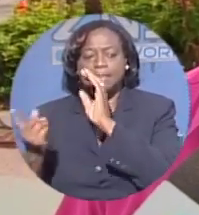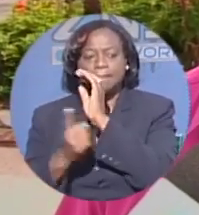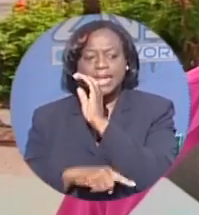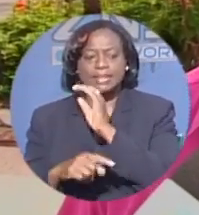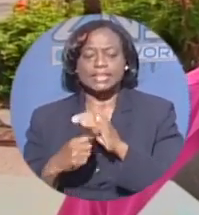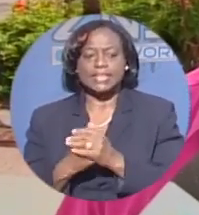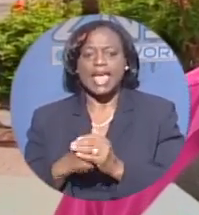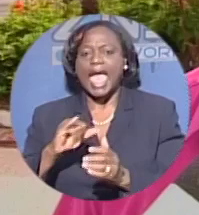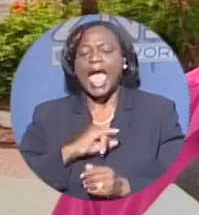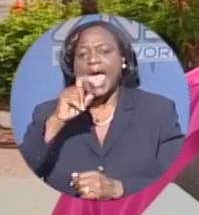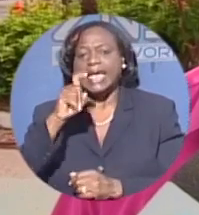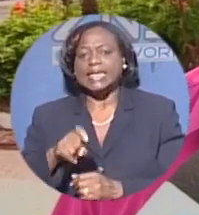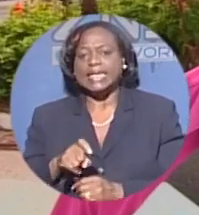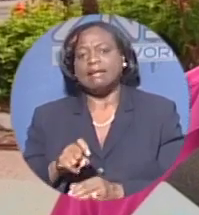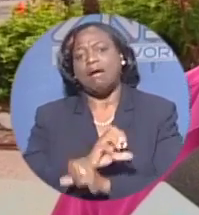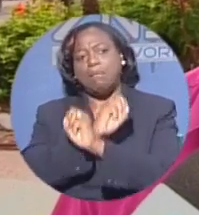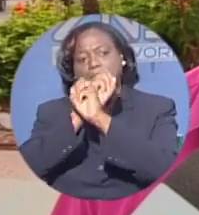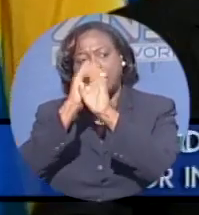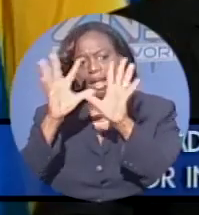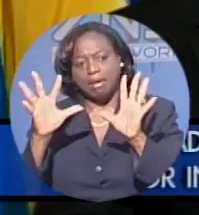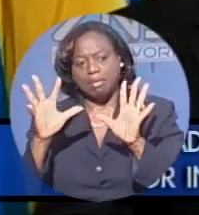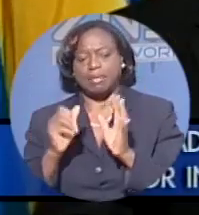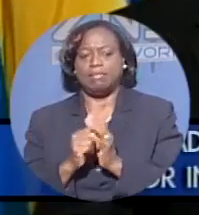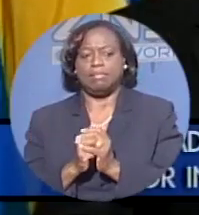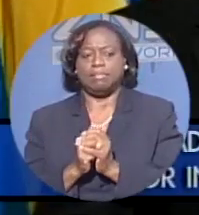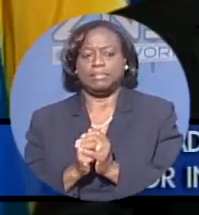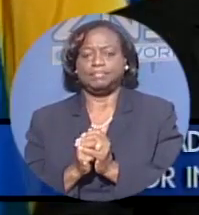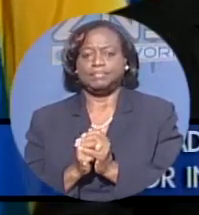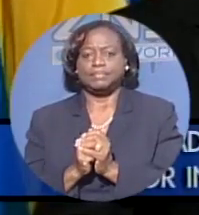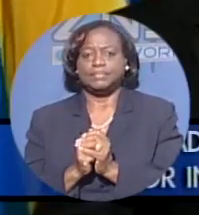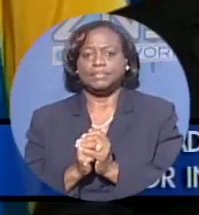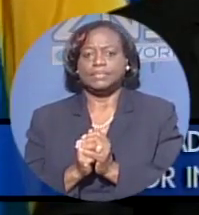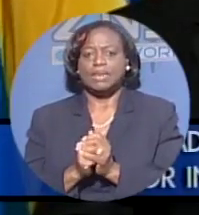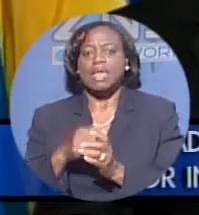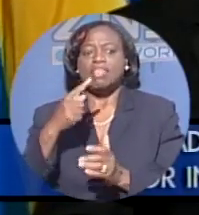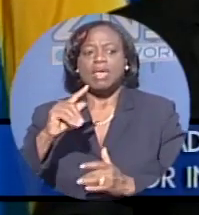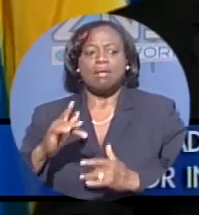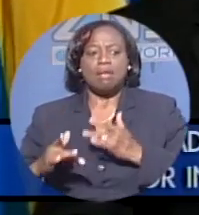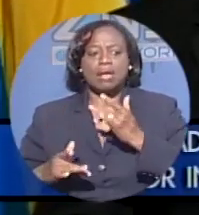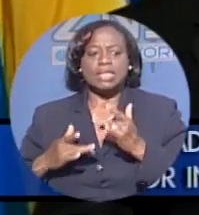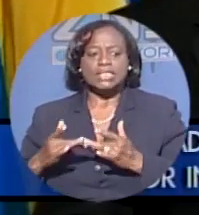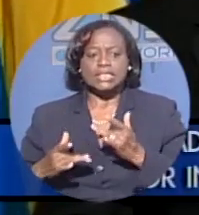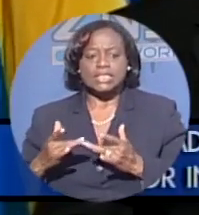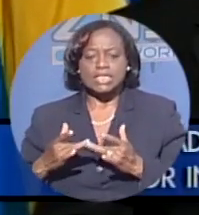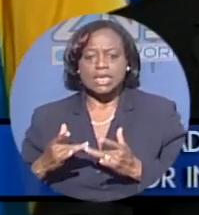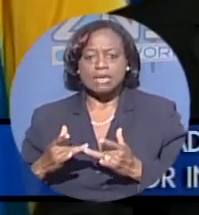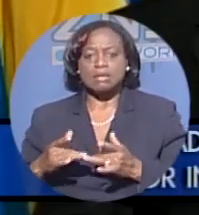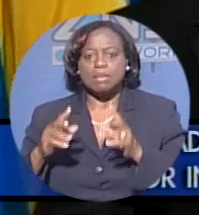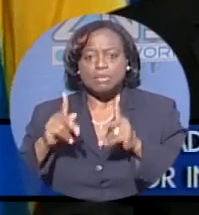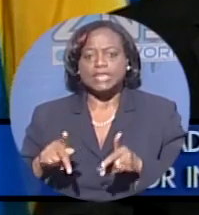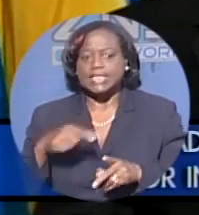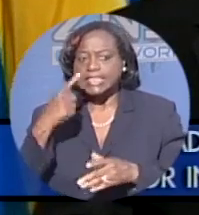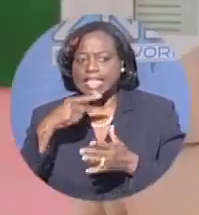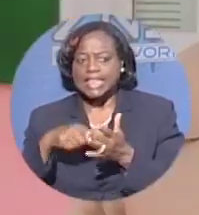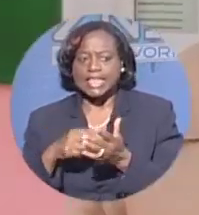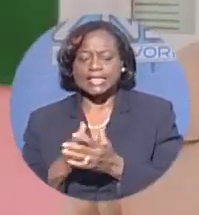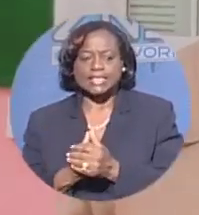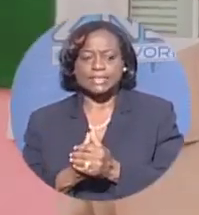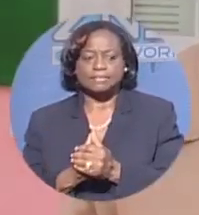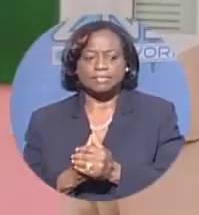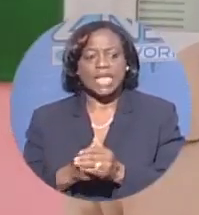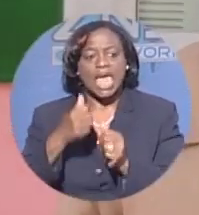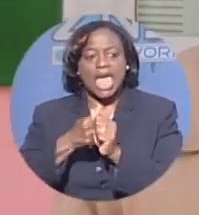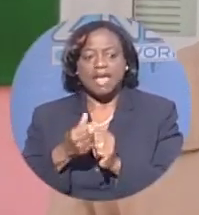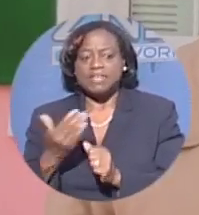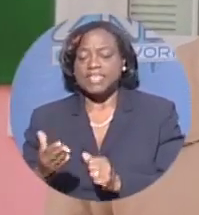I need more clarification on that. Meantime, this concerned resident had this to say about the Prime Minister's address. Everything